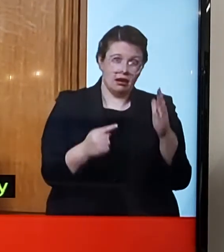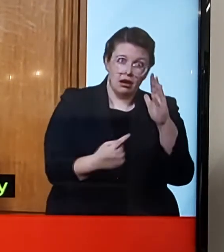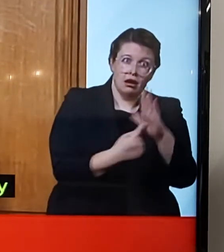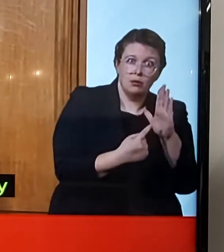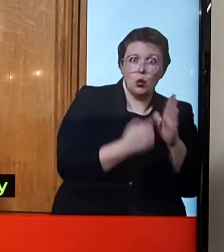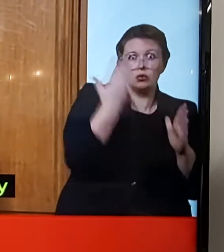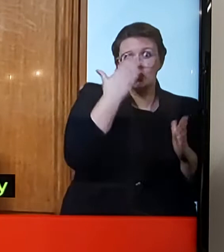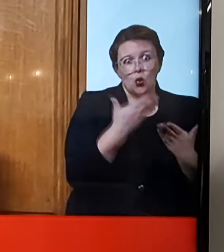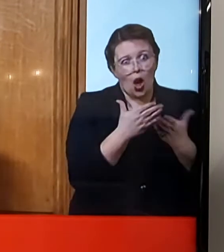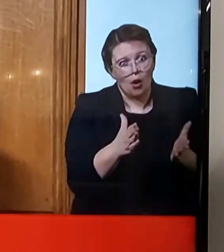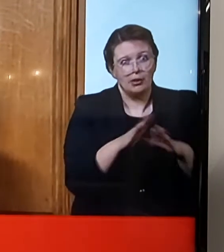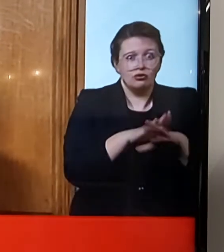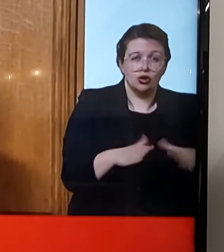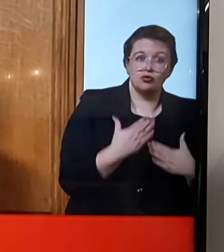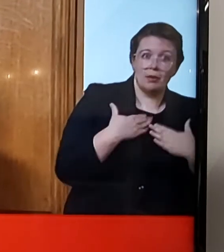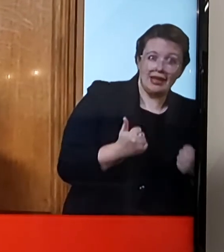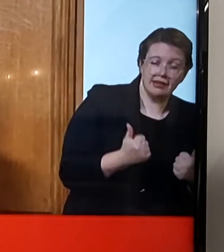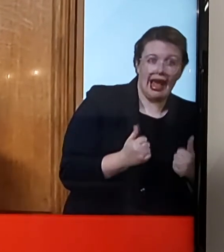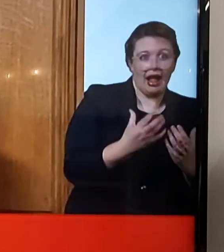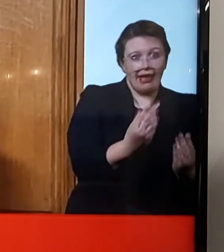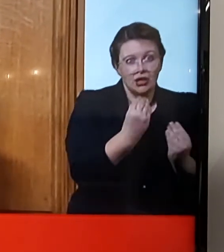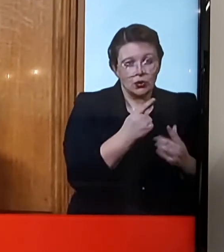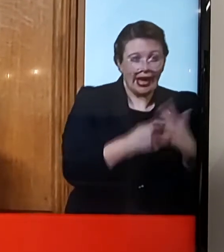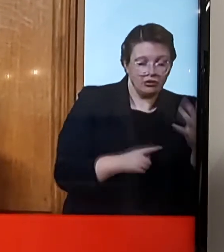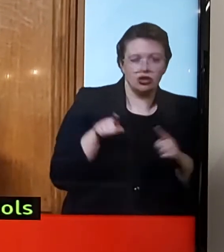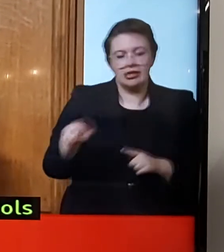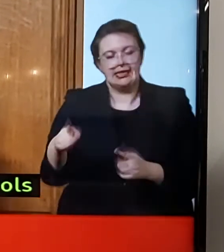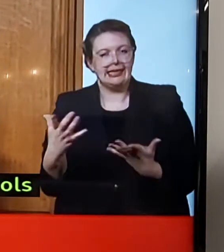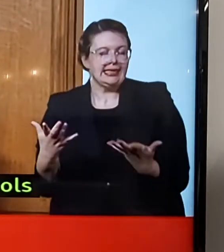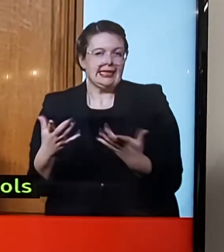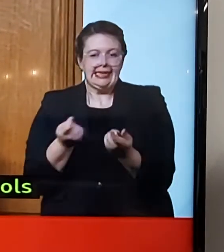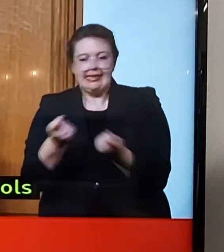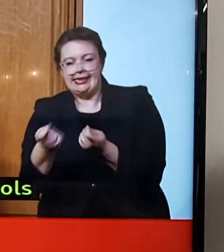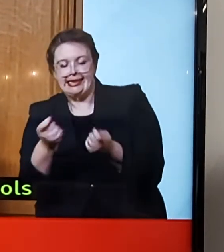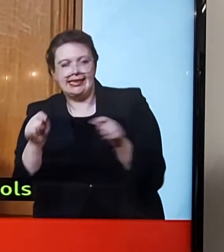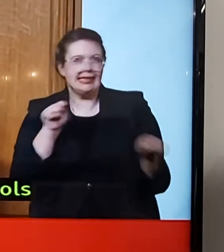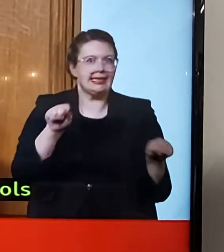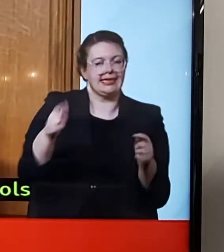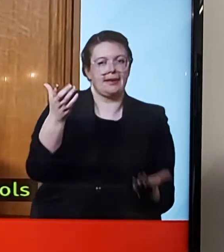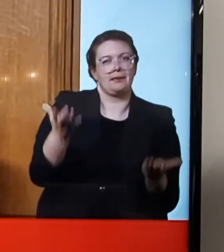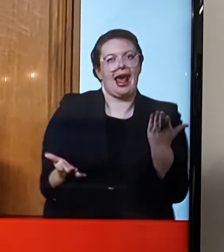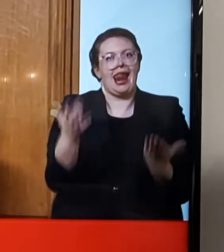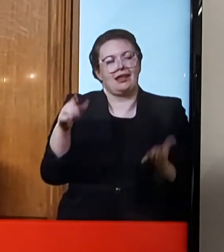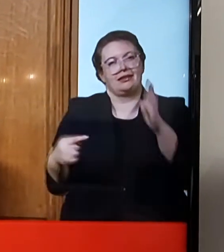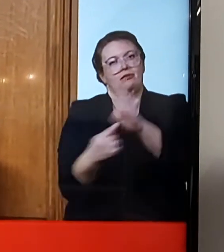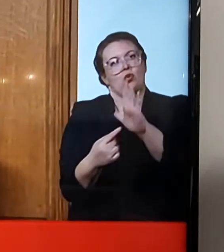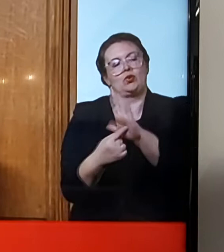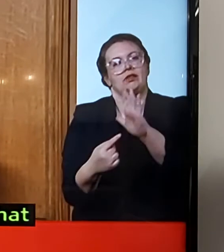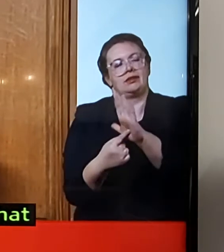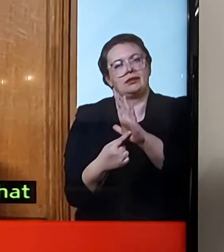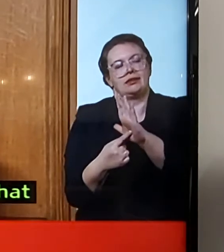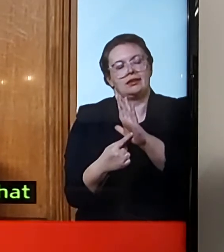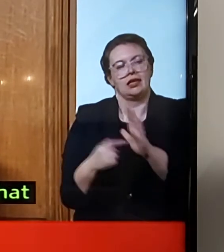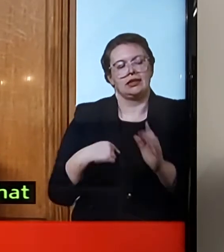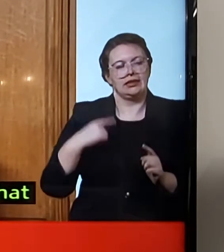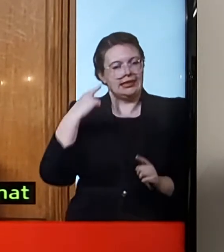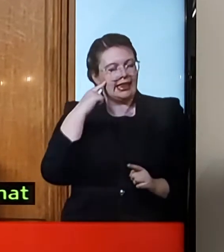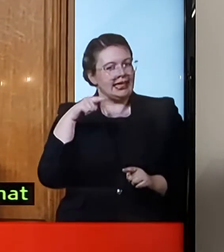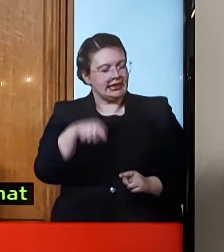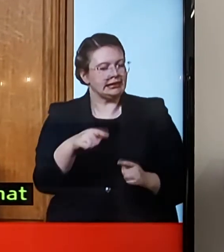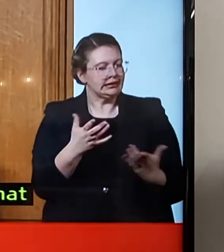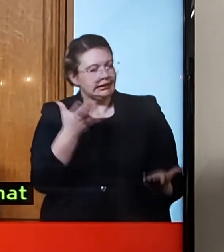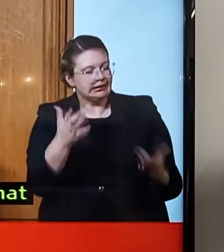that the line can be held to keep the schools open, to make sure that those first set of things, that the benefits to children are there,